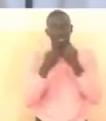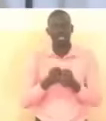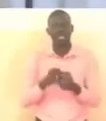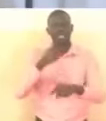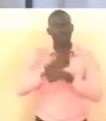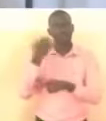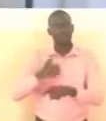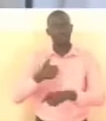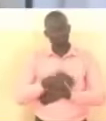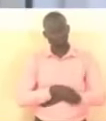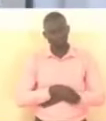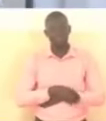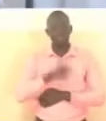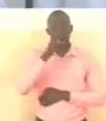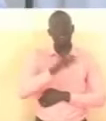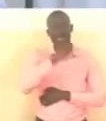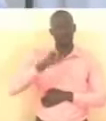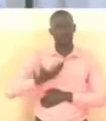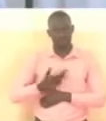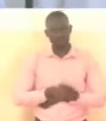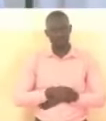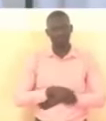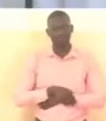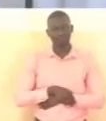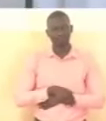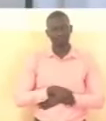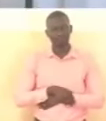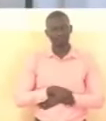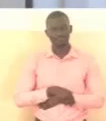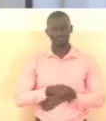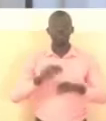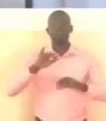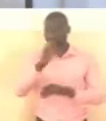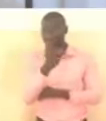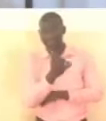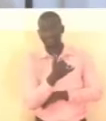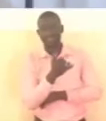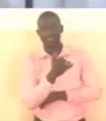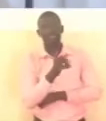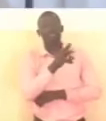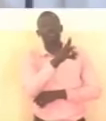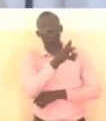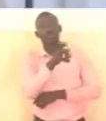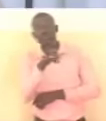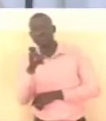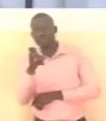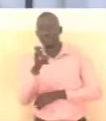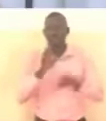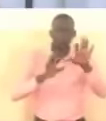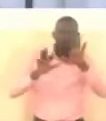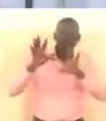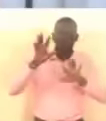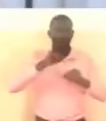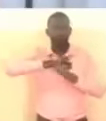fellow gambians distinguished ladies and gentlemen although 2020 was clouded